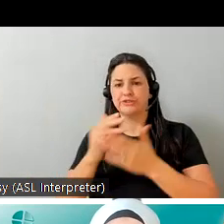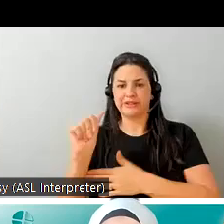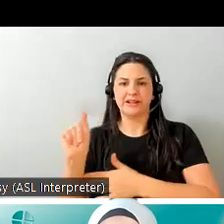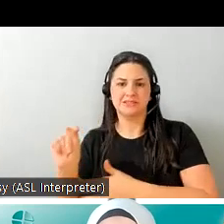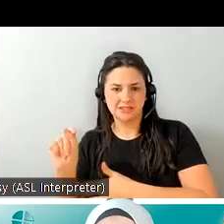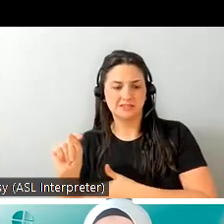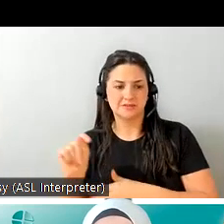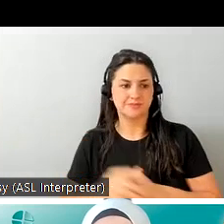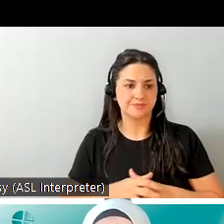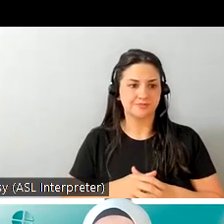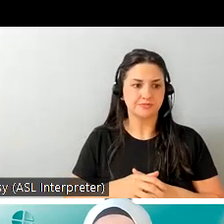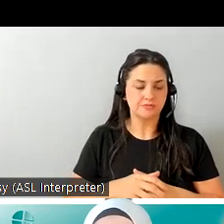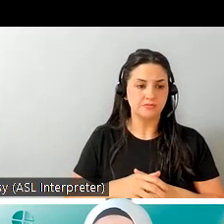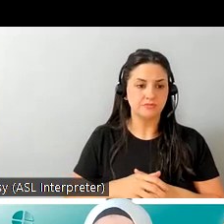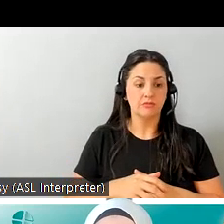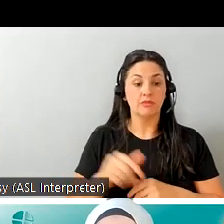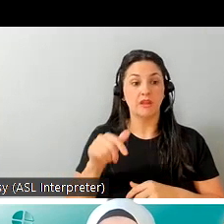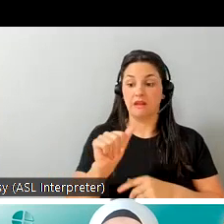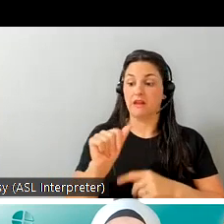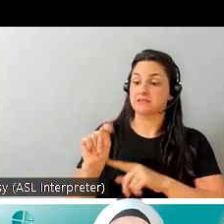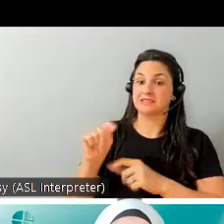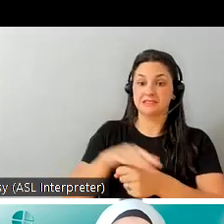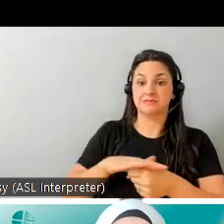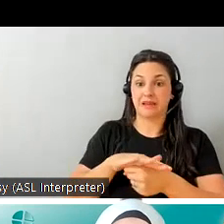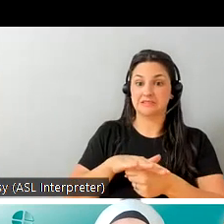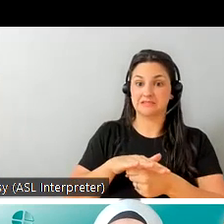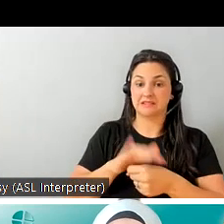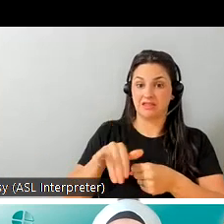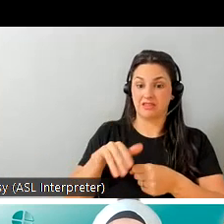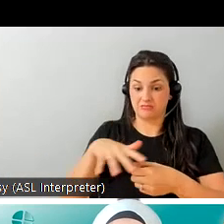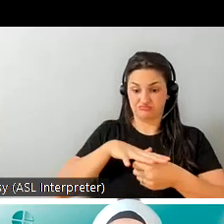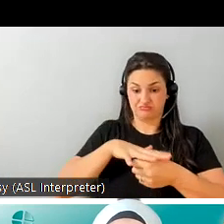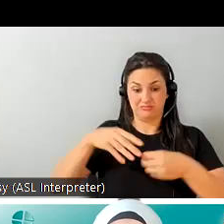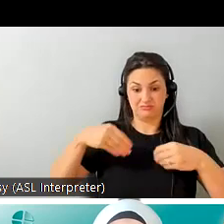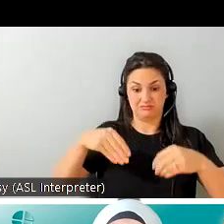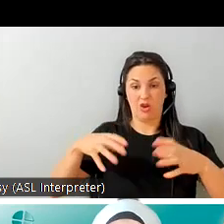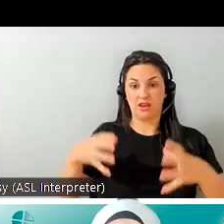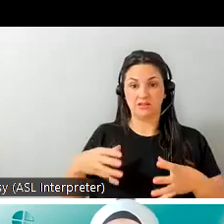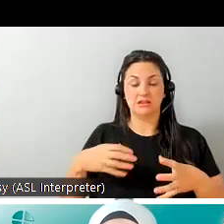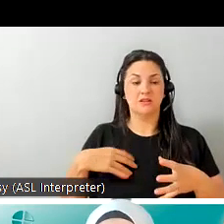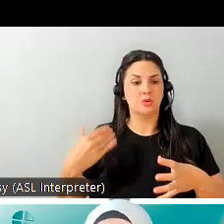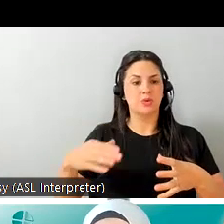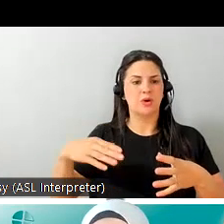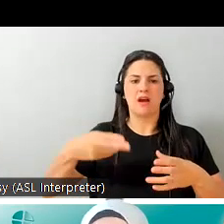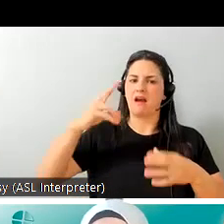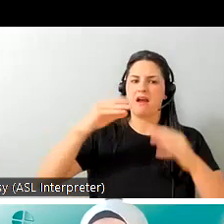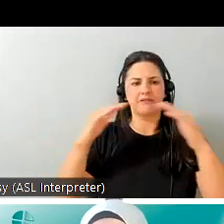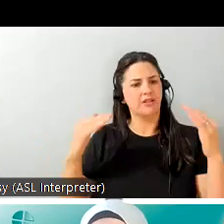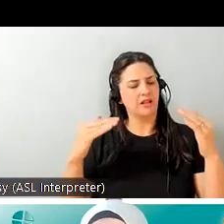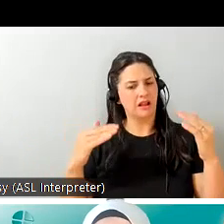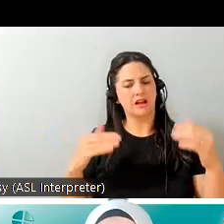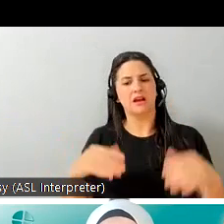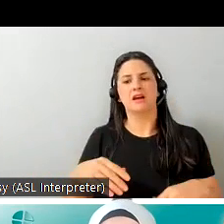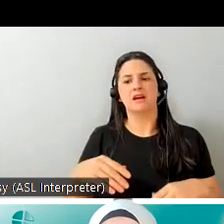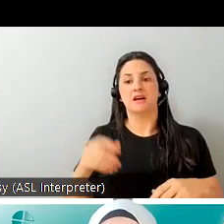the space itself assistive technology space um just a high level um and especially since all of our